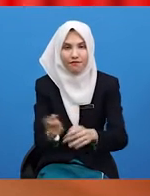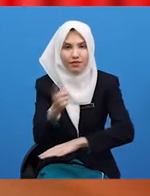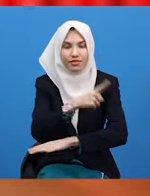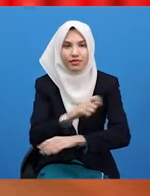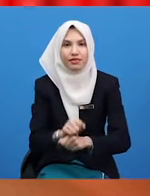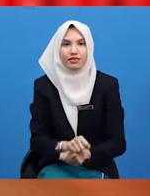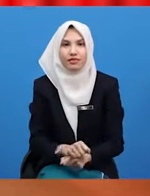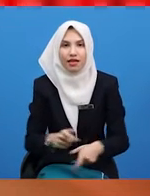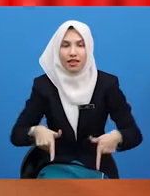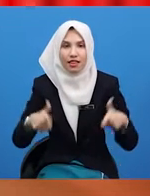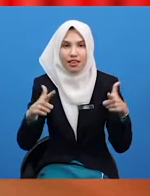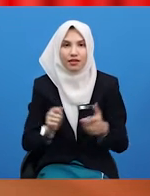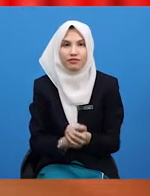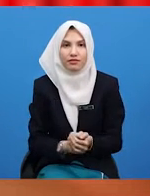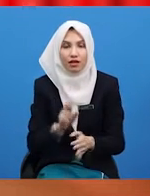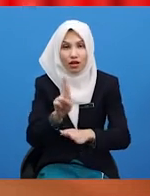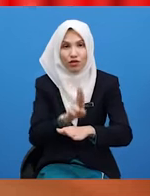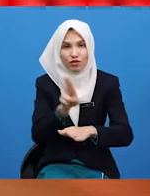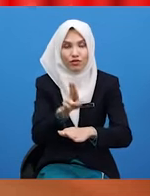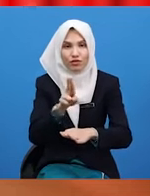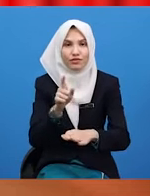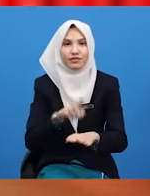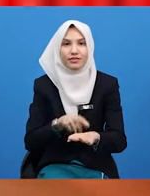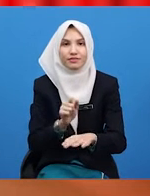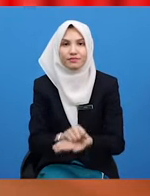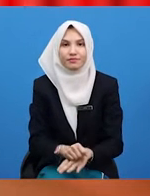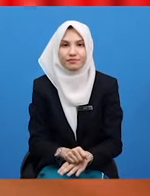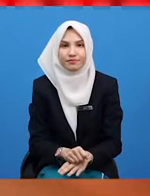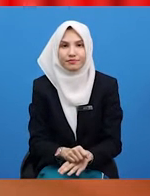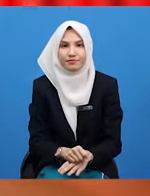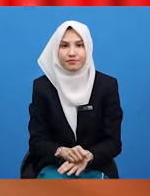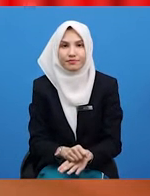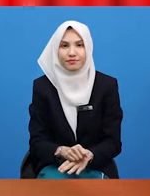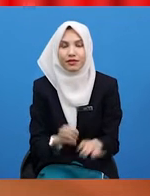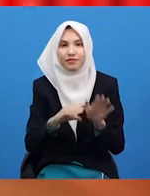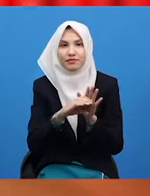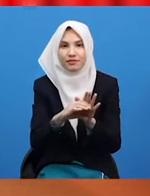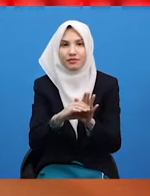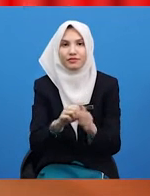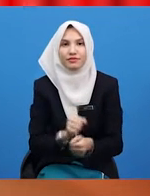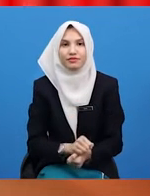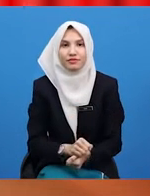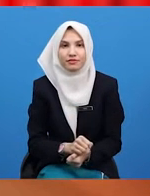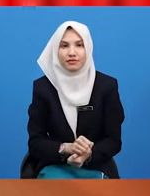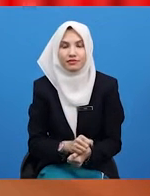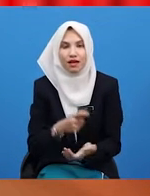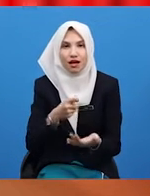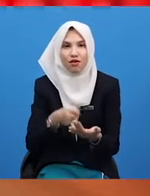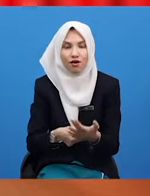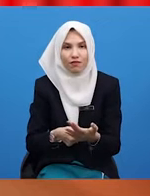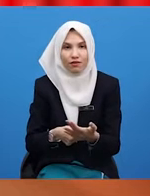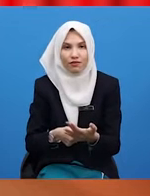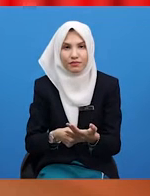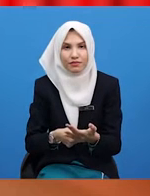only use 24 hour clock in timetables such like train time of arrival and departure